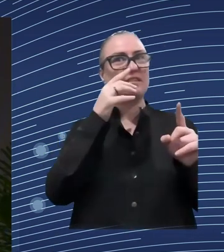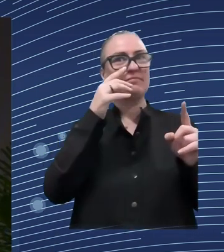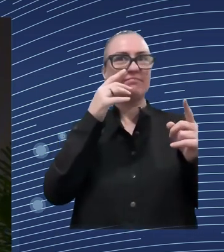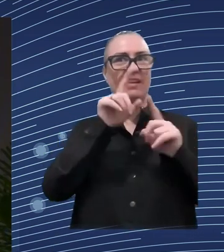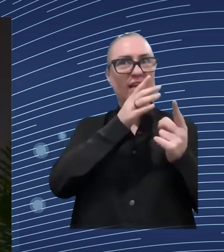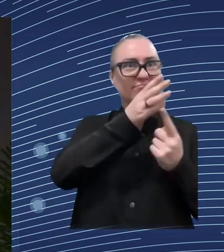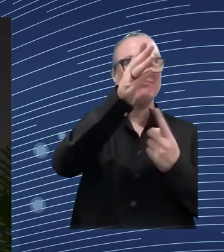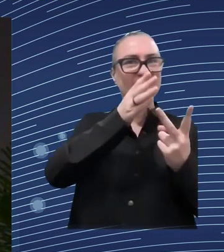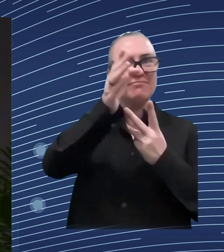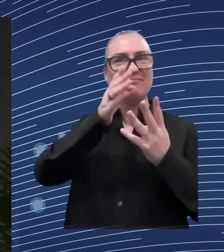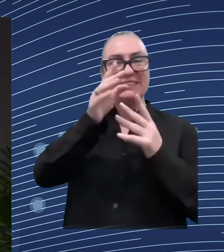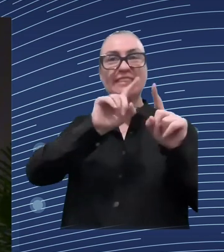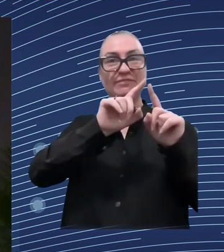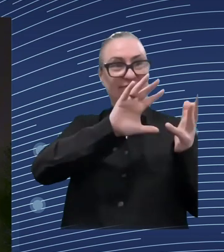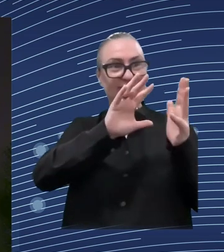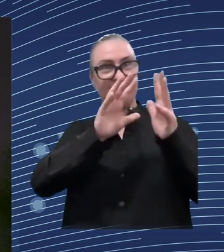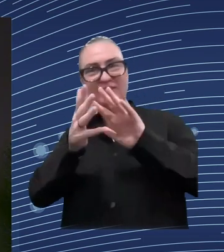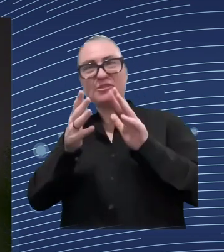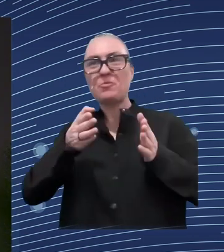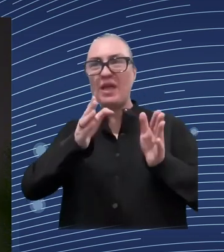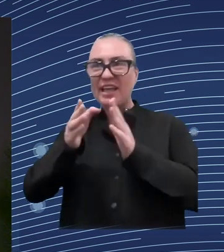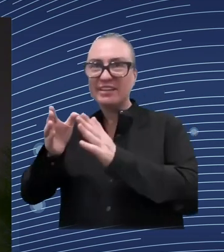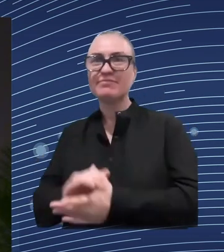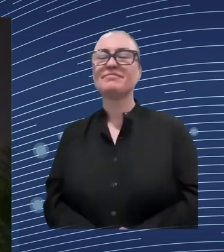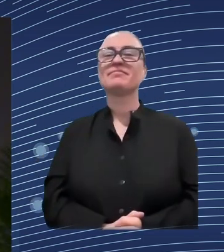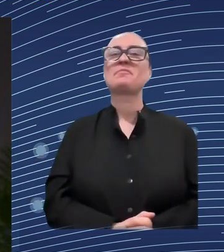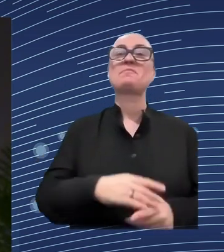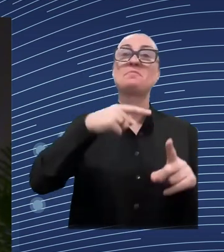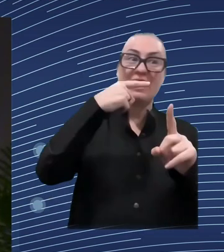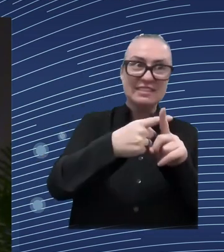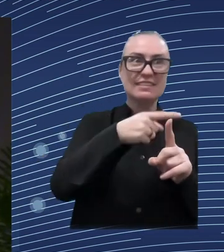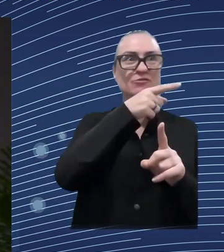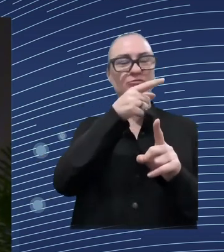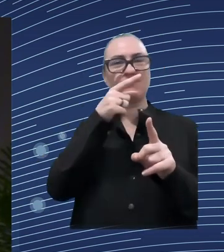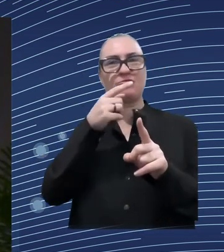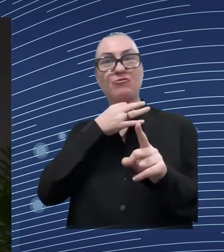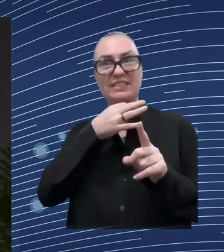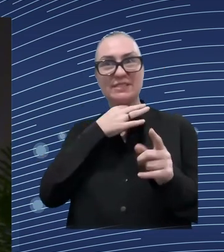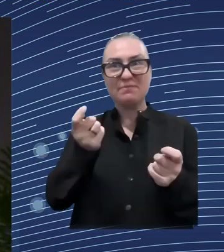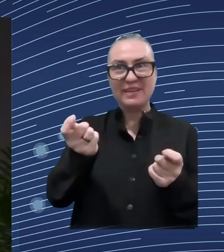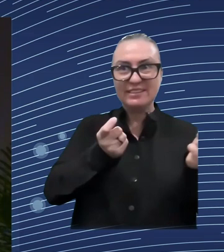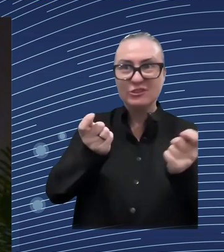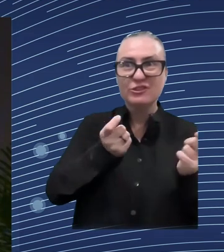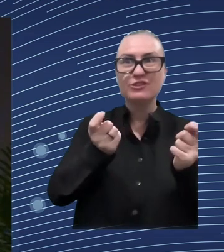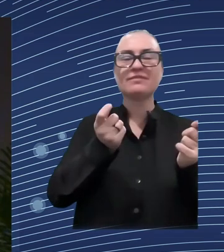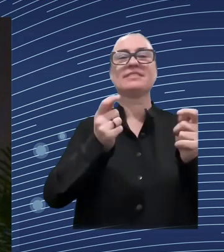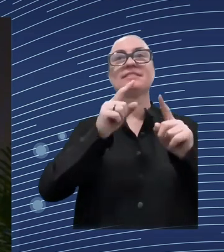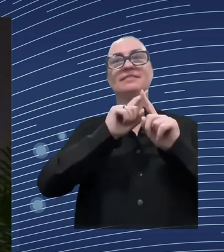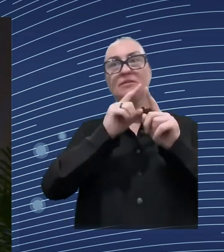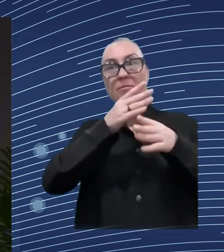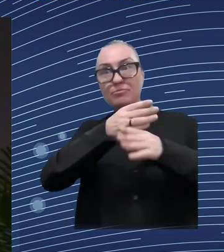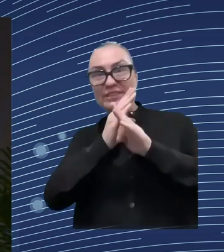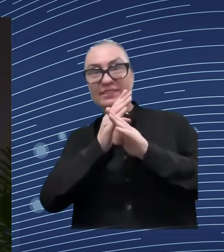the policymakers to be ready for designing the right policy responses. Now,